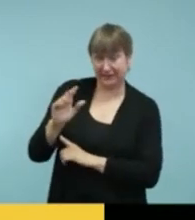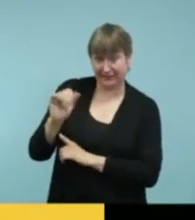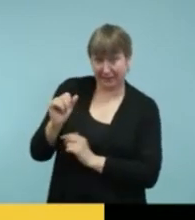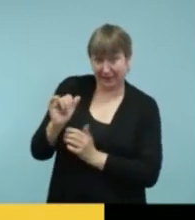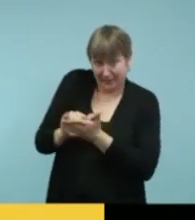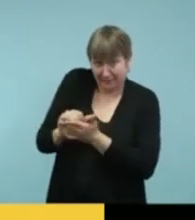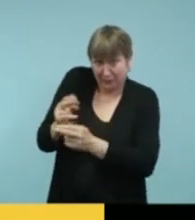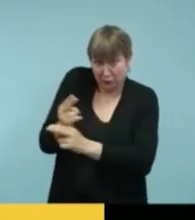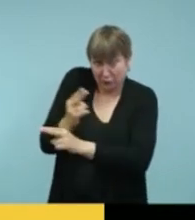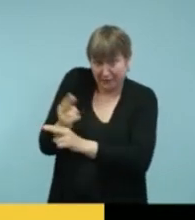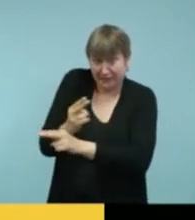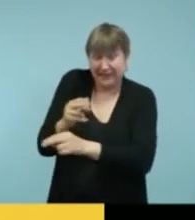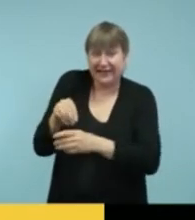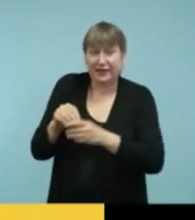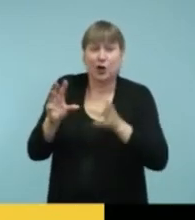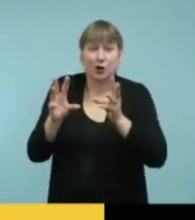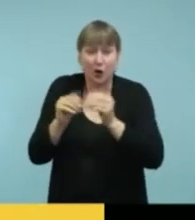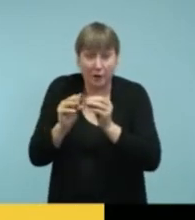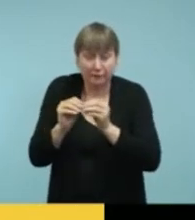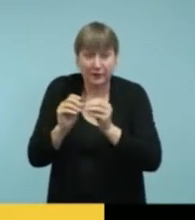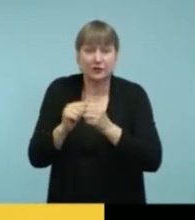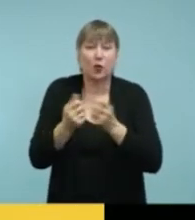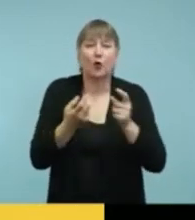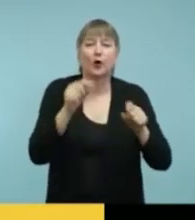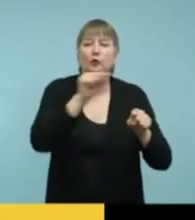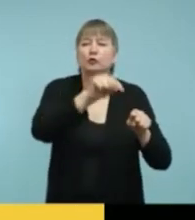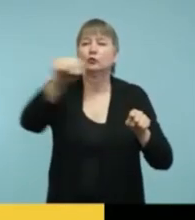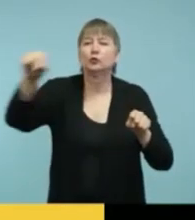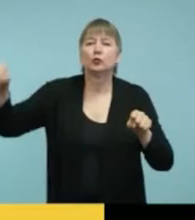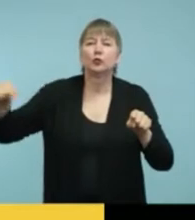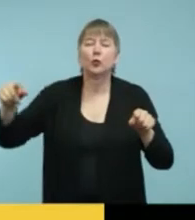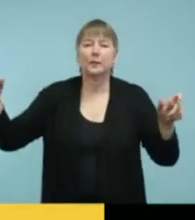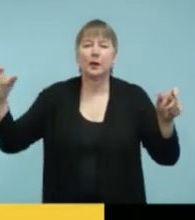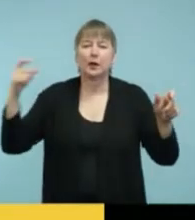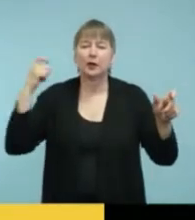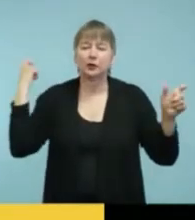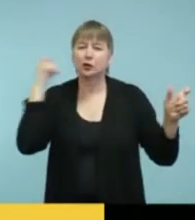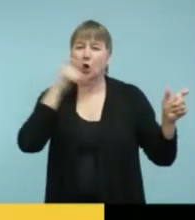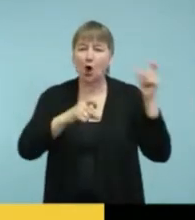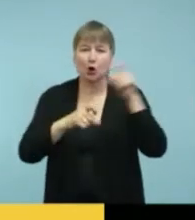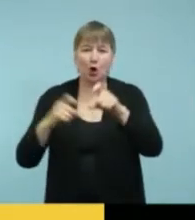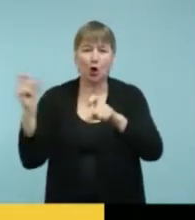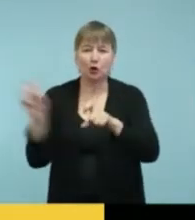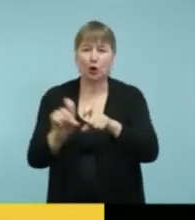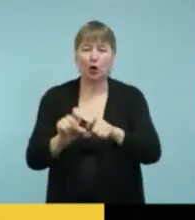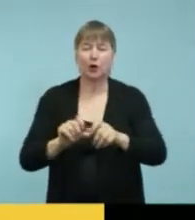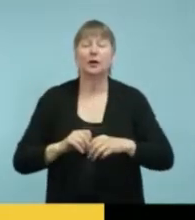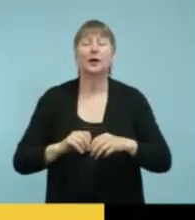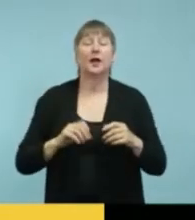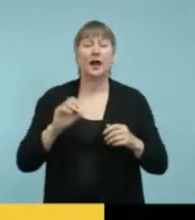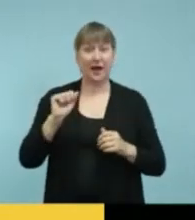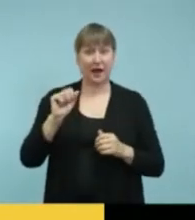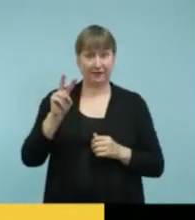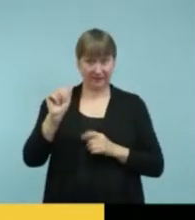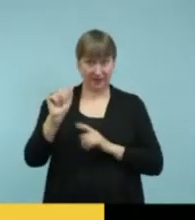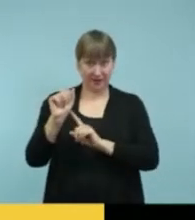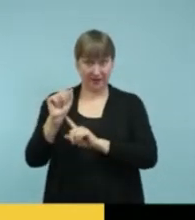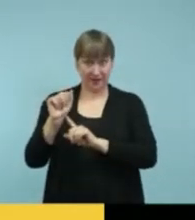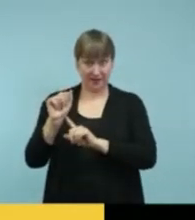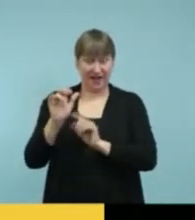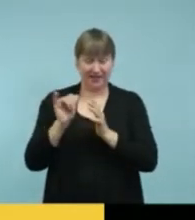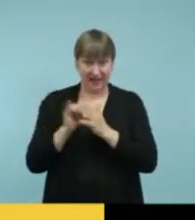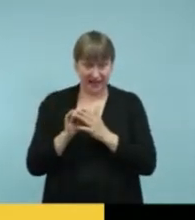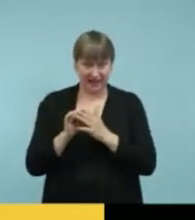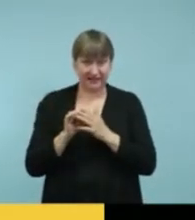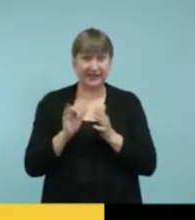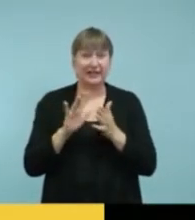group call situation? So the question was that the AVA app, can it be used in a group call